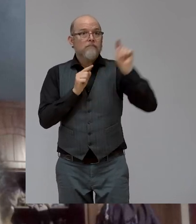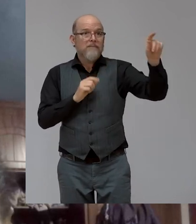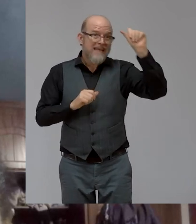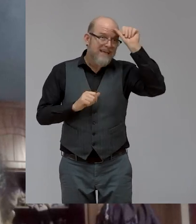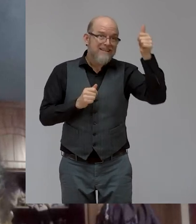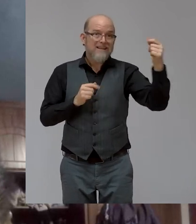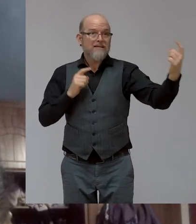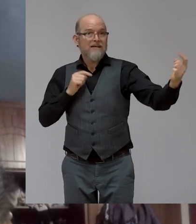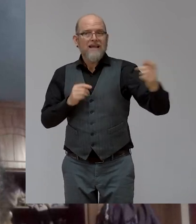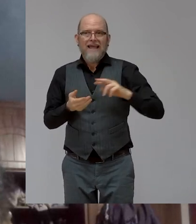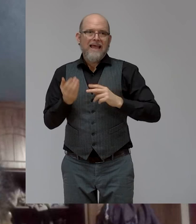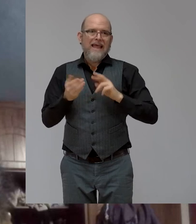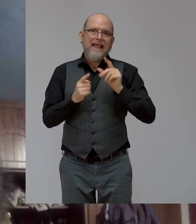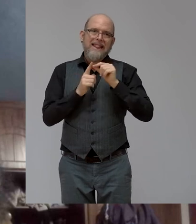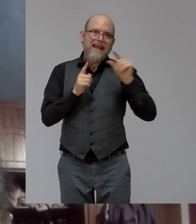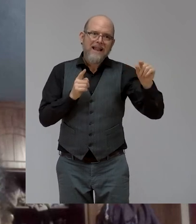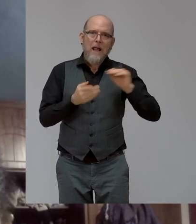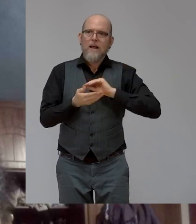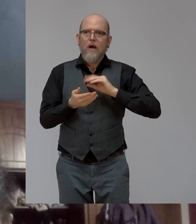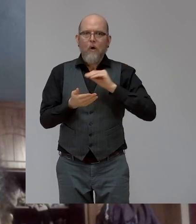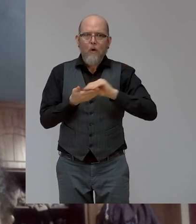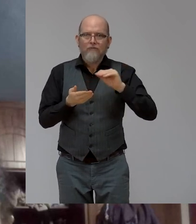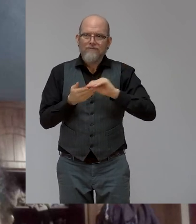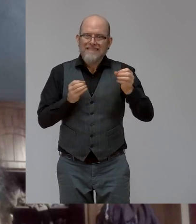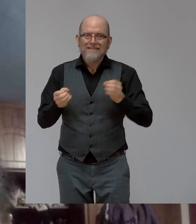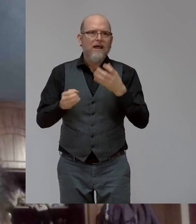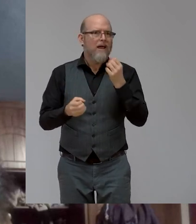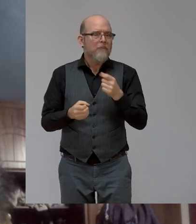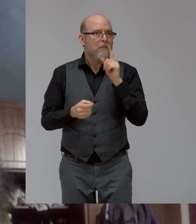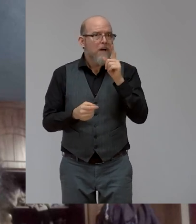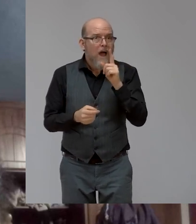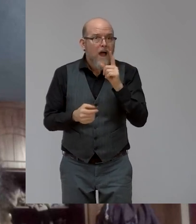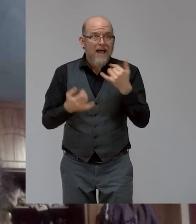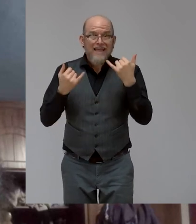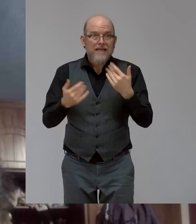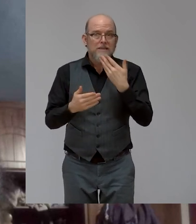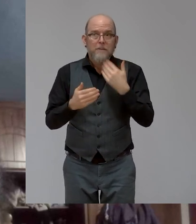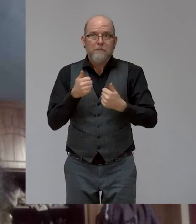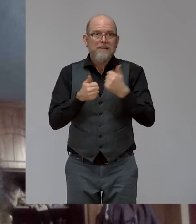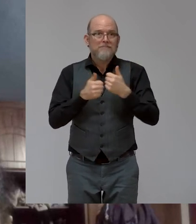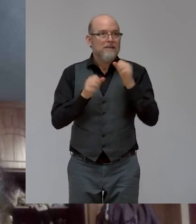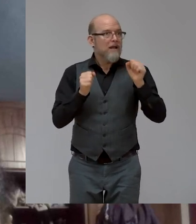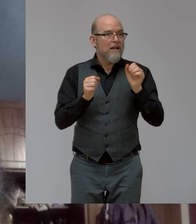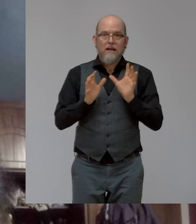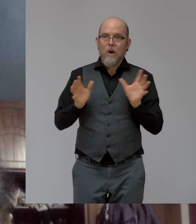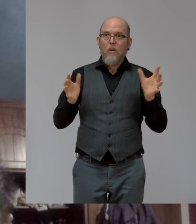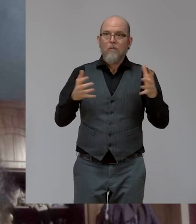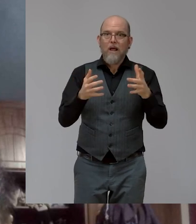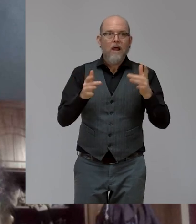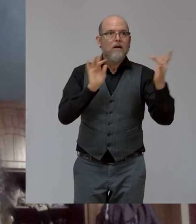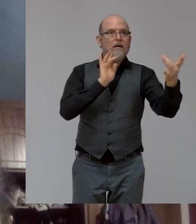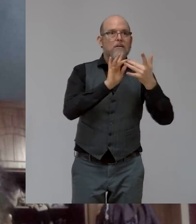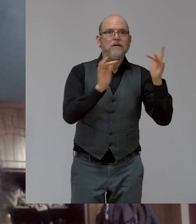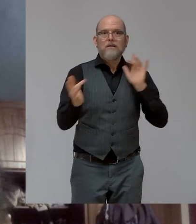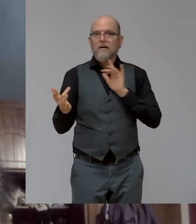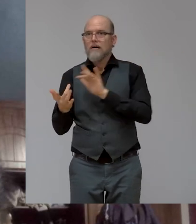existing inequalities and divides has already come. And I would hope that that would bring an open new opportunity for those